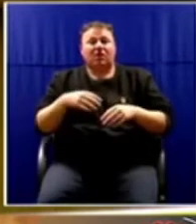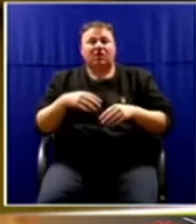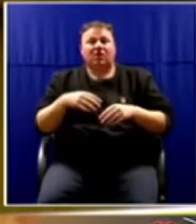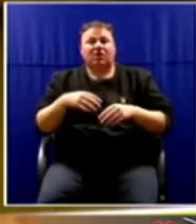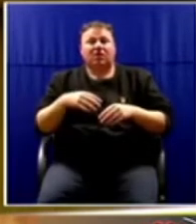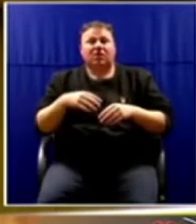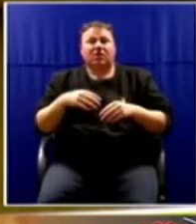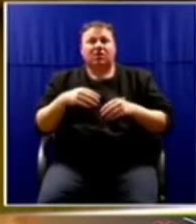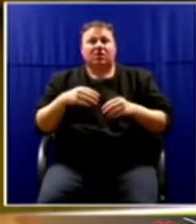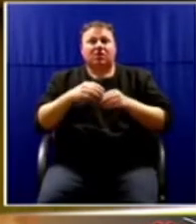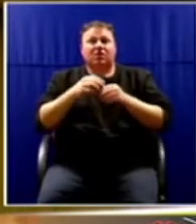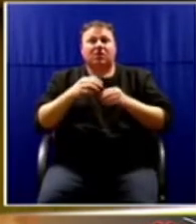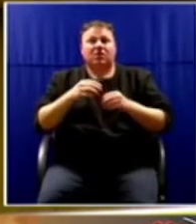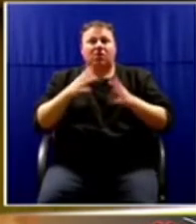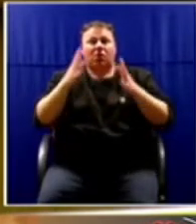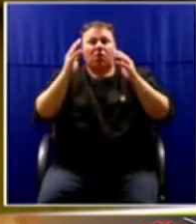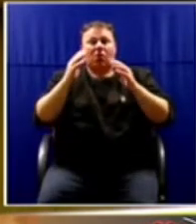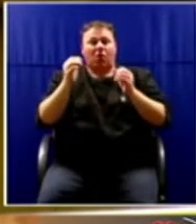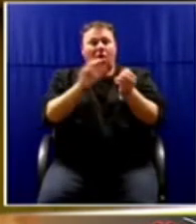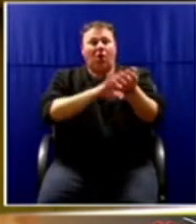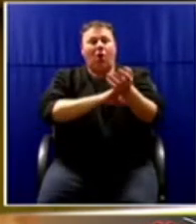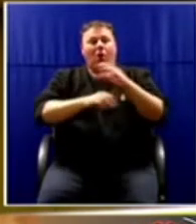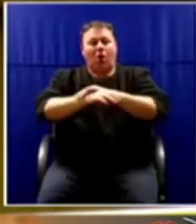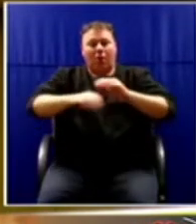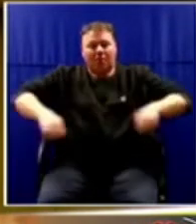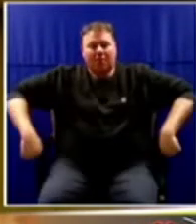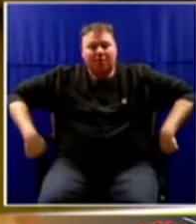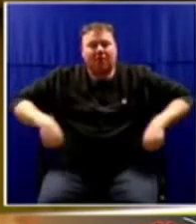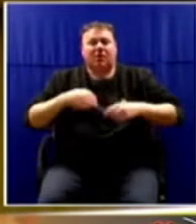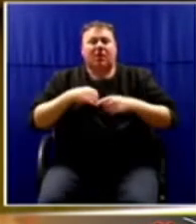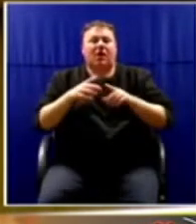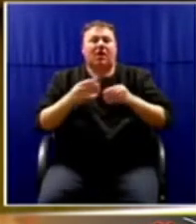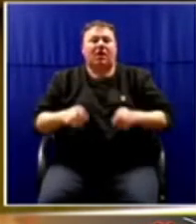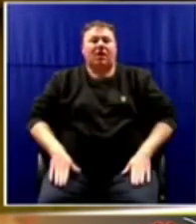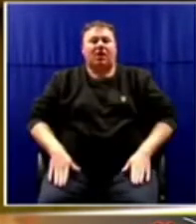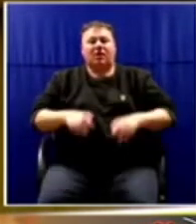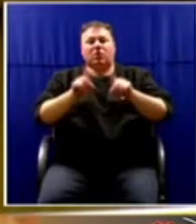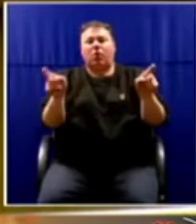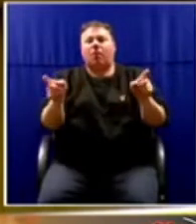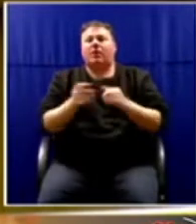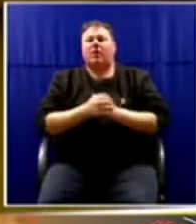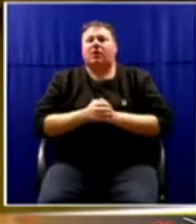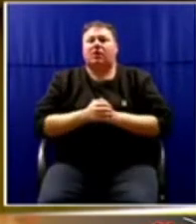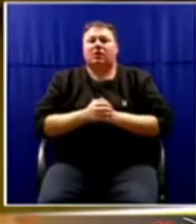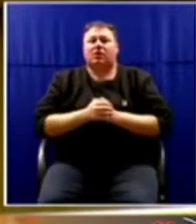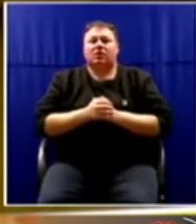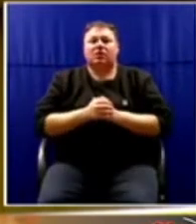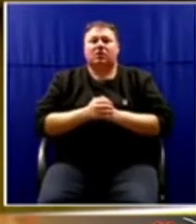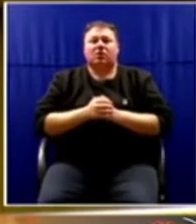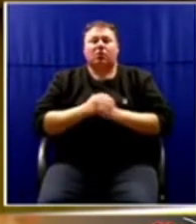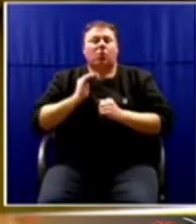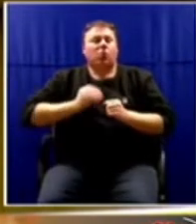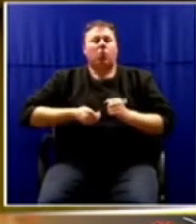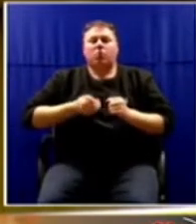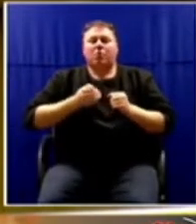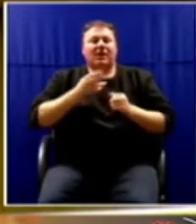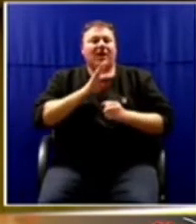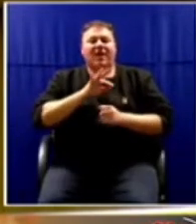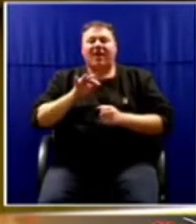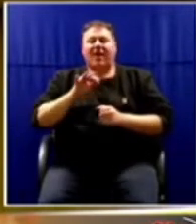behind them and their legs open. Women continue to die every single day.